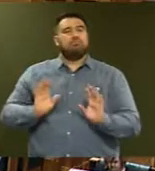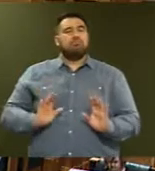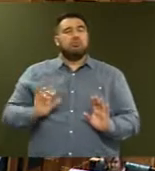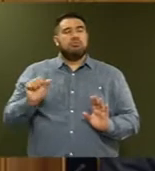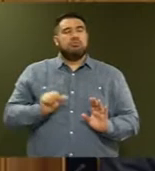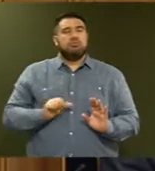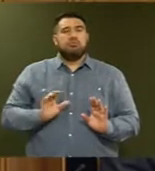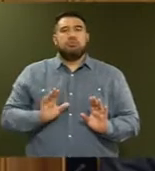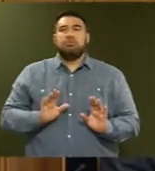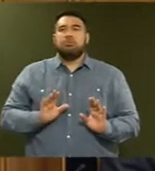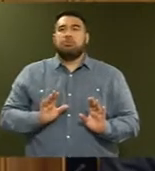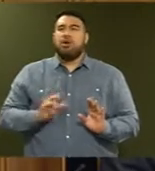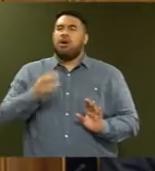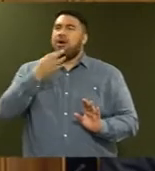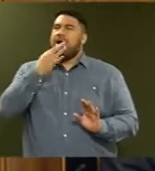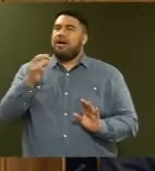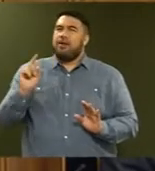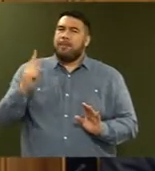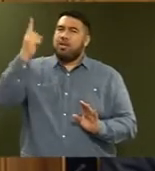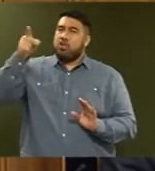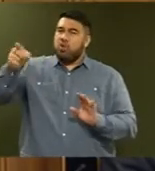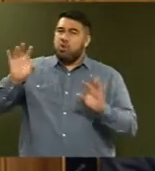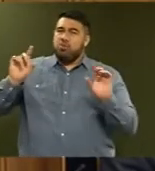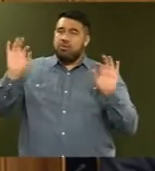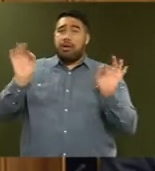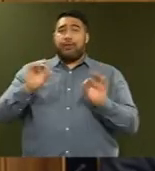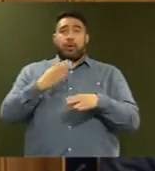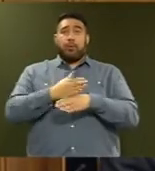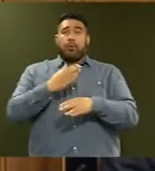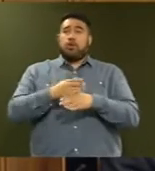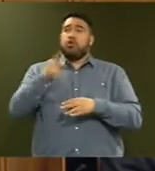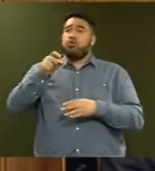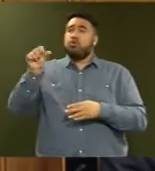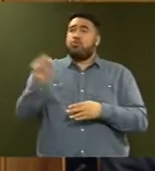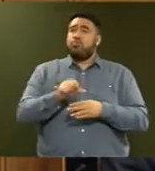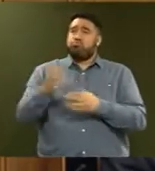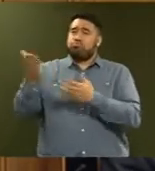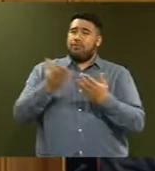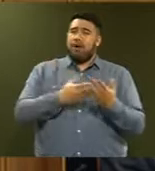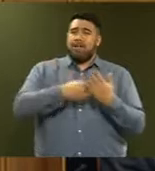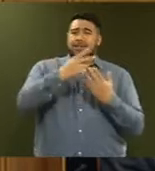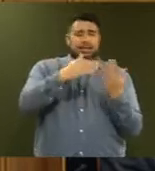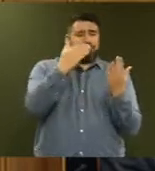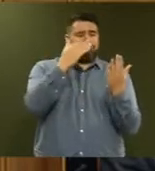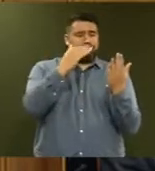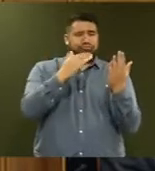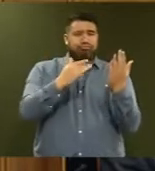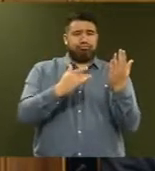why has the minister not done the work and presented a detailed and workable medicinal cannabis scheme as we have presented today?